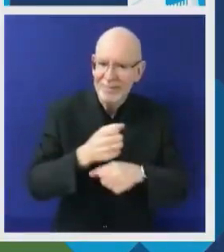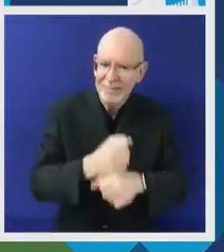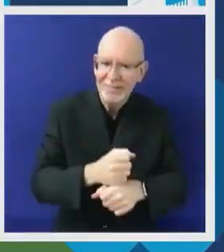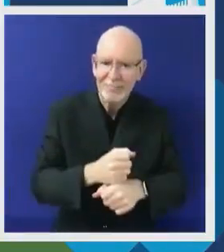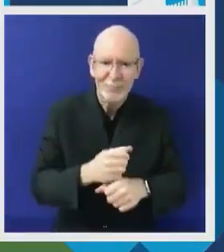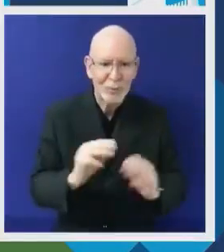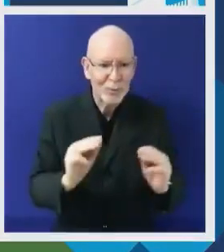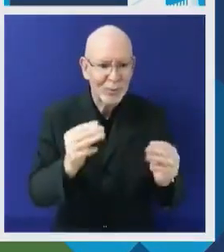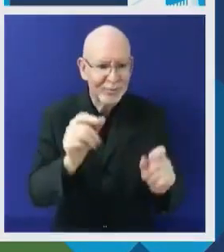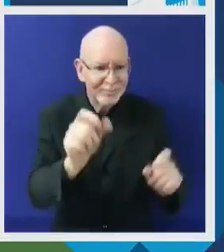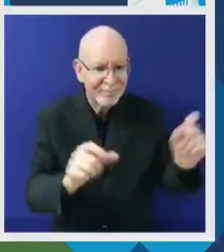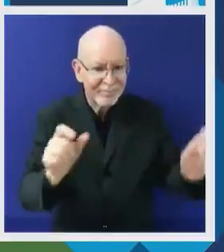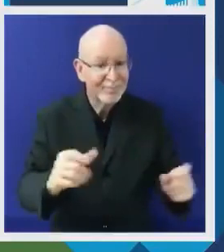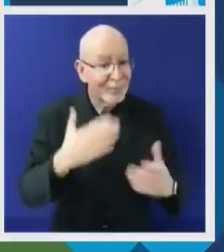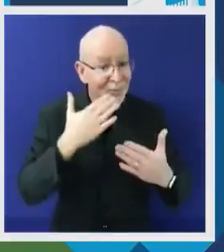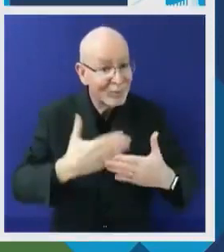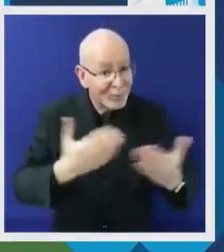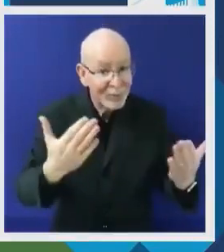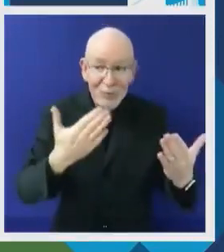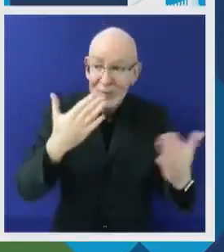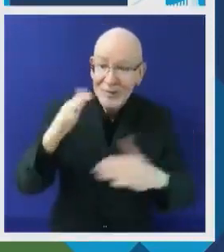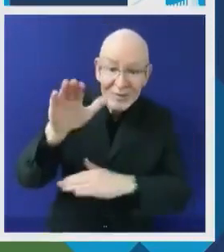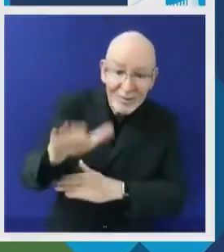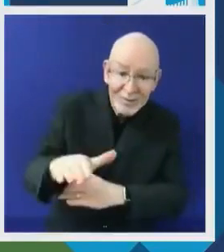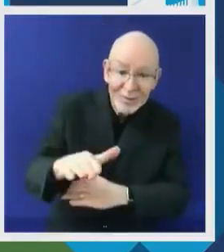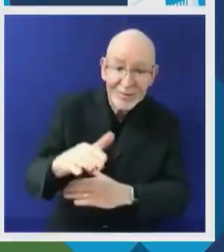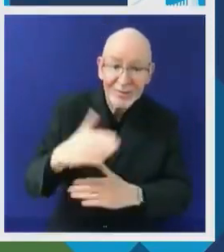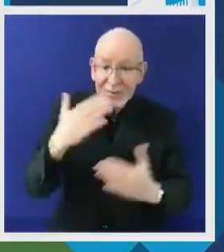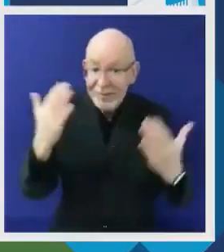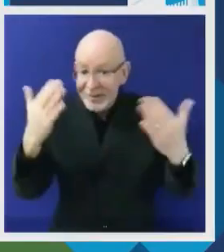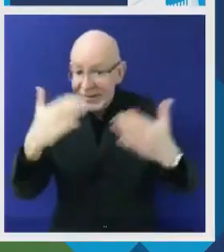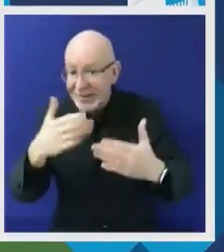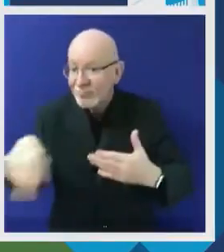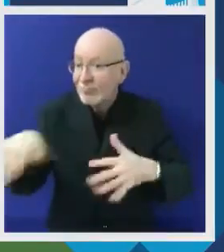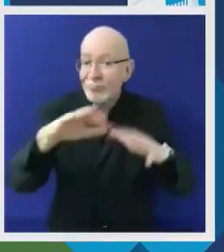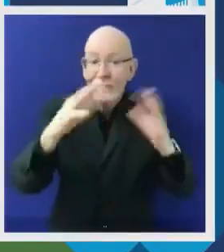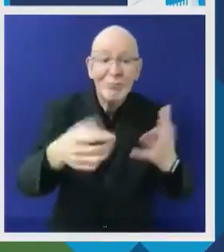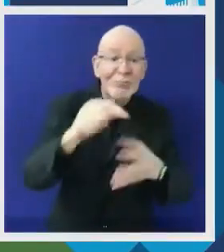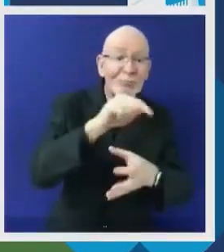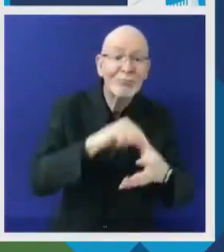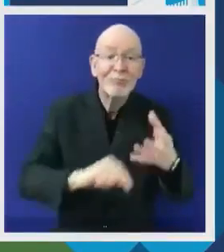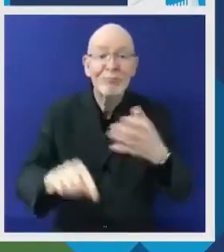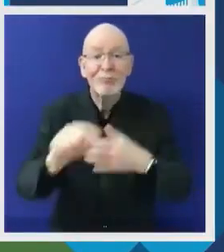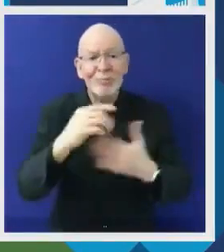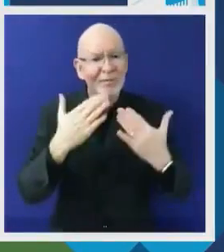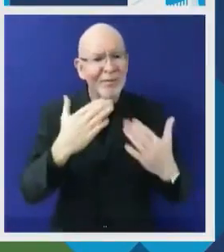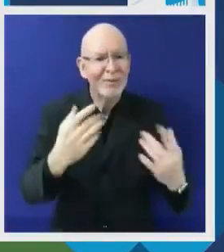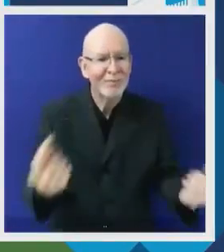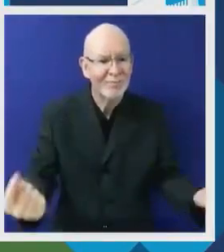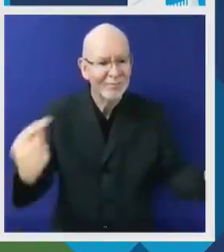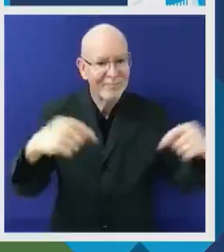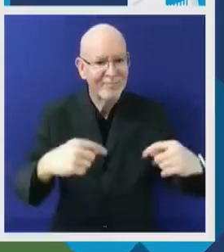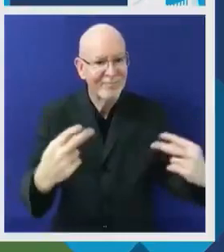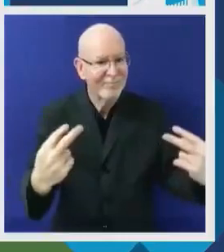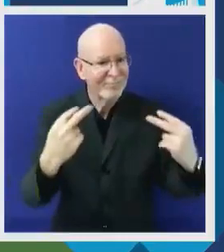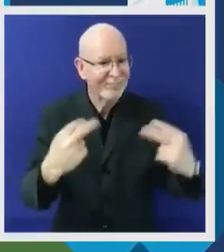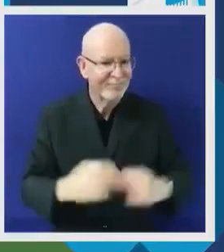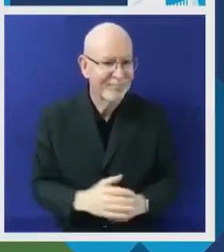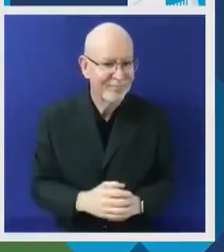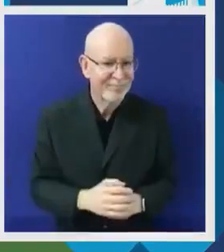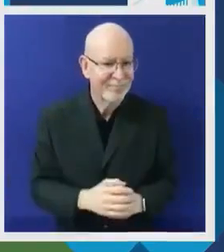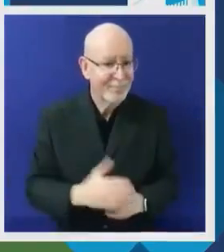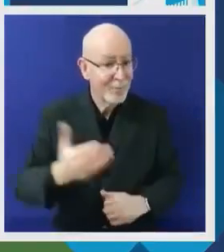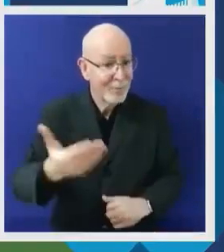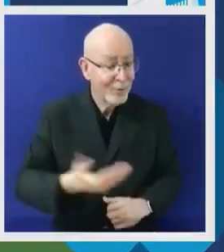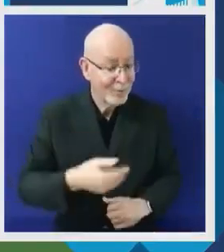Together, all of us here today are making history. It's incredibly inspiring to know that over 11